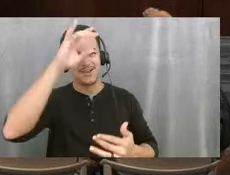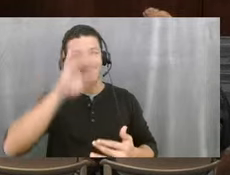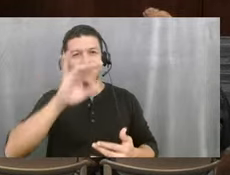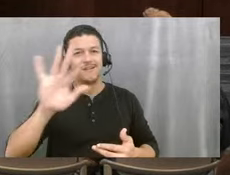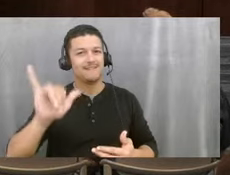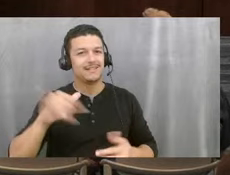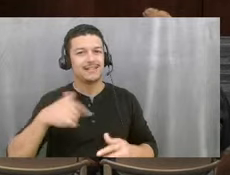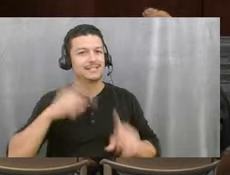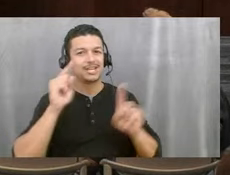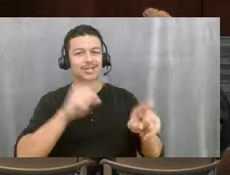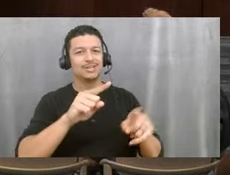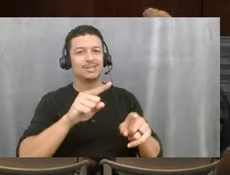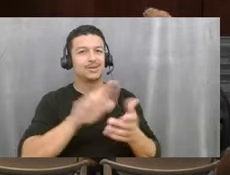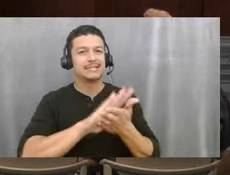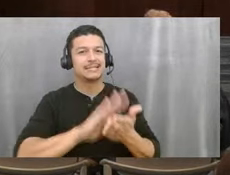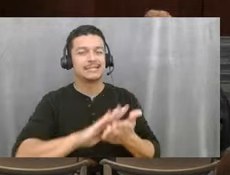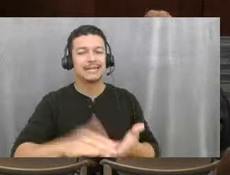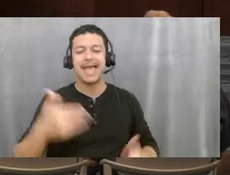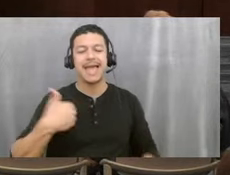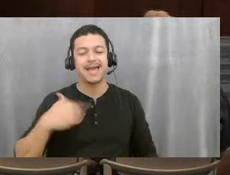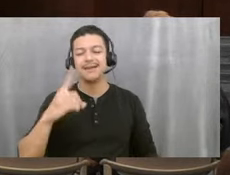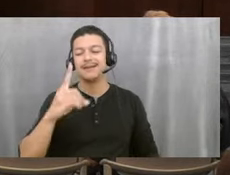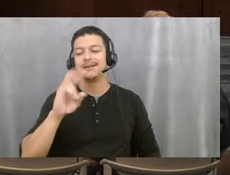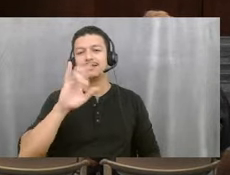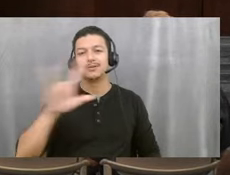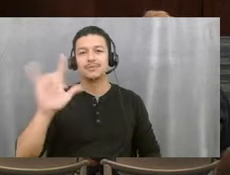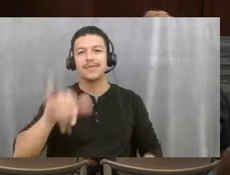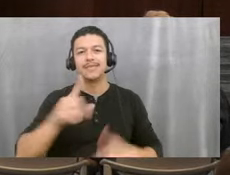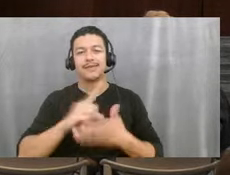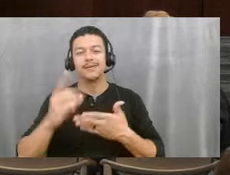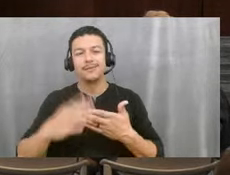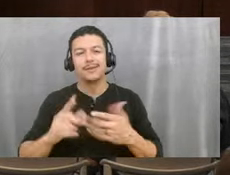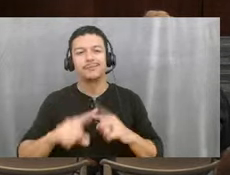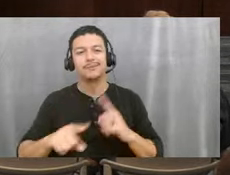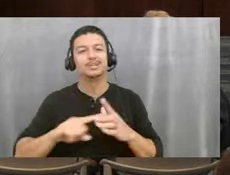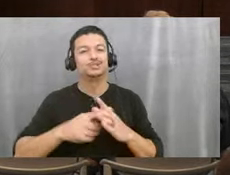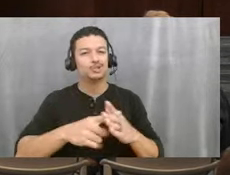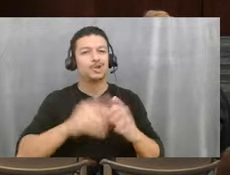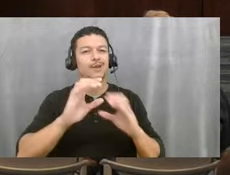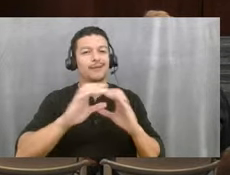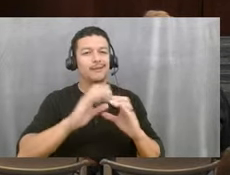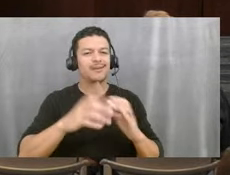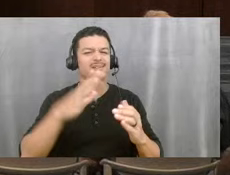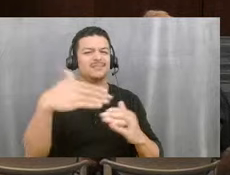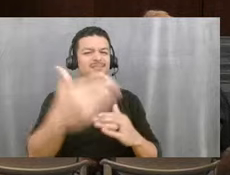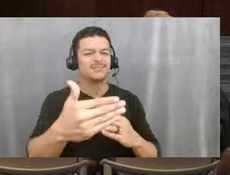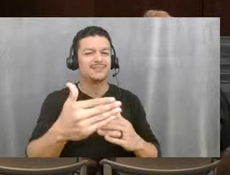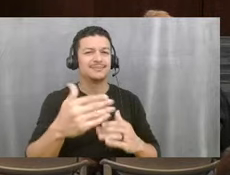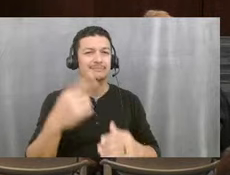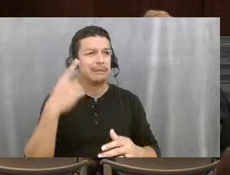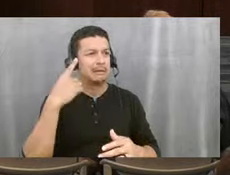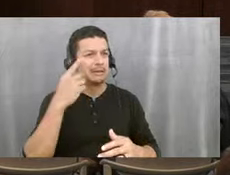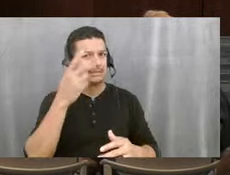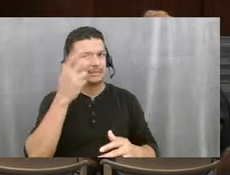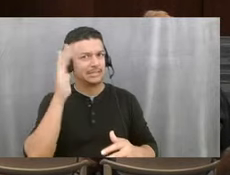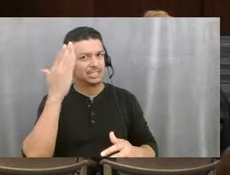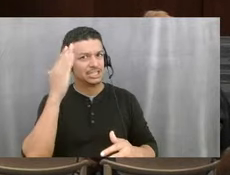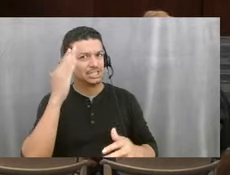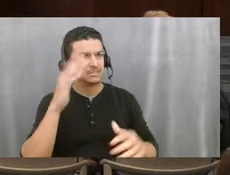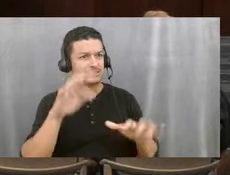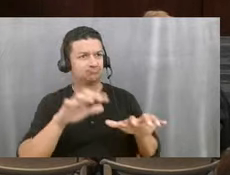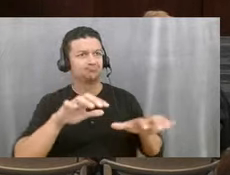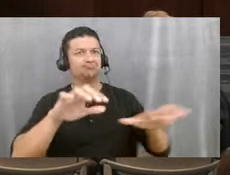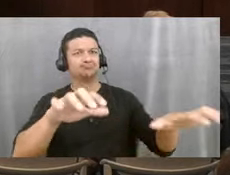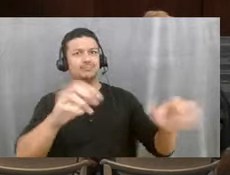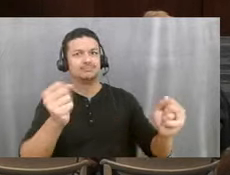I had started that conversation. It'll be at the next one. But it was a great, looked like a great turnout. And I do want to recognize